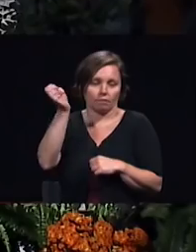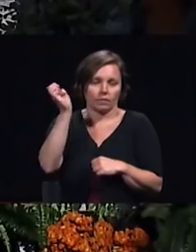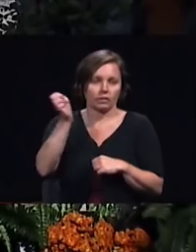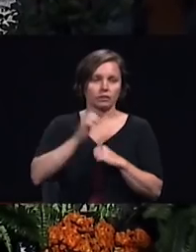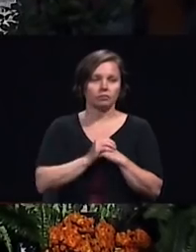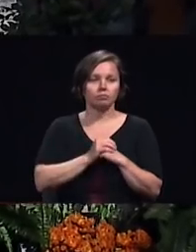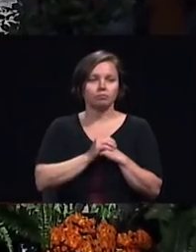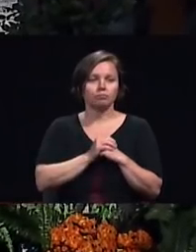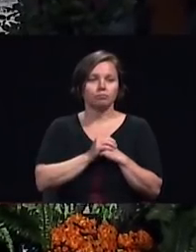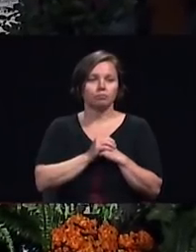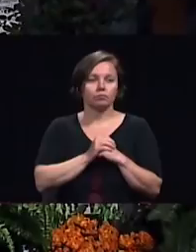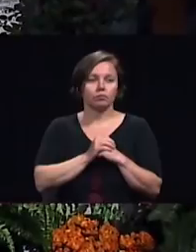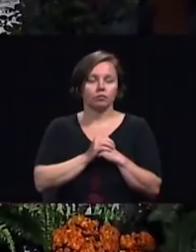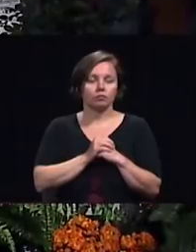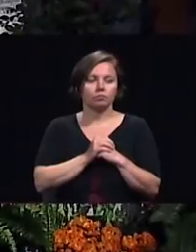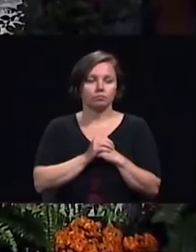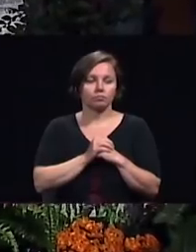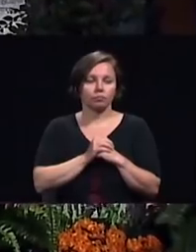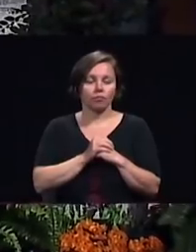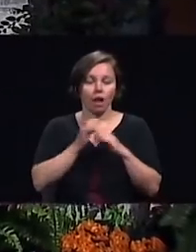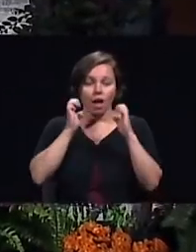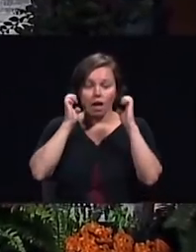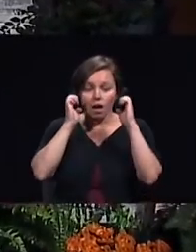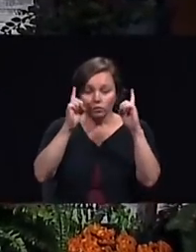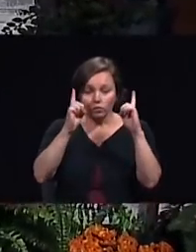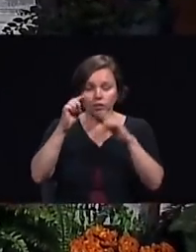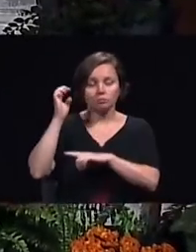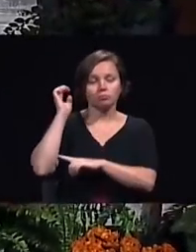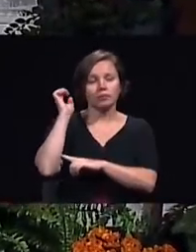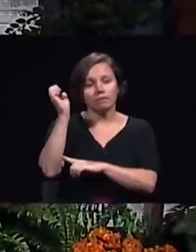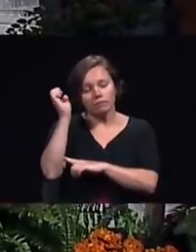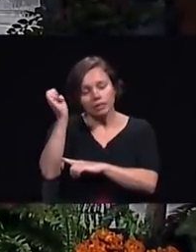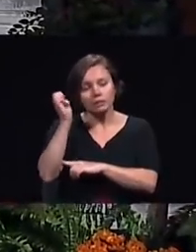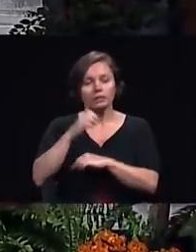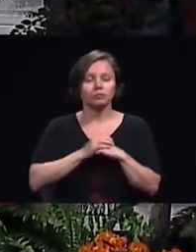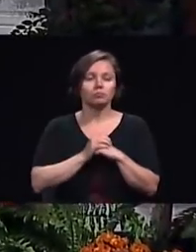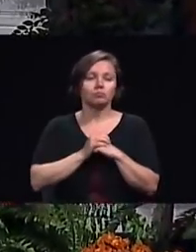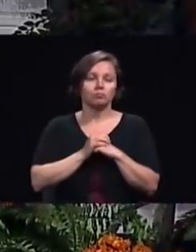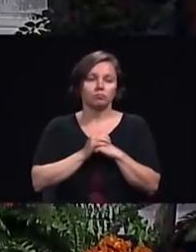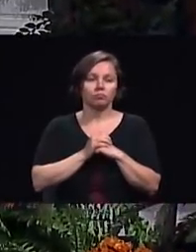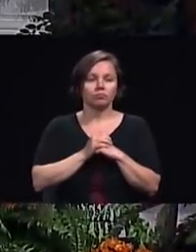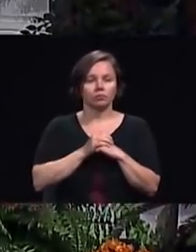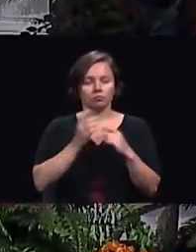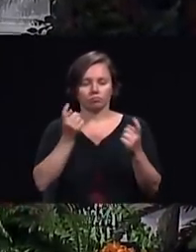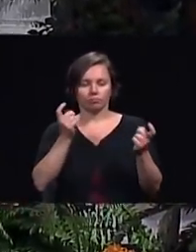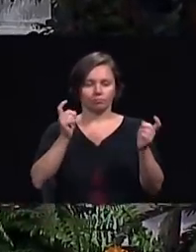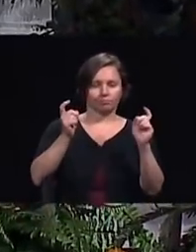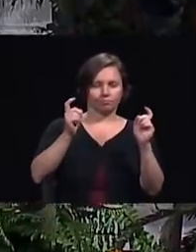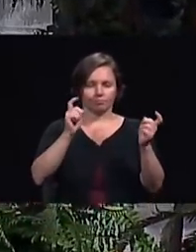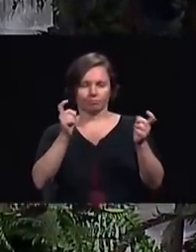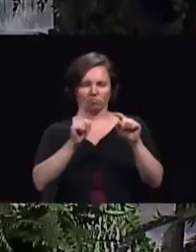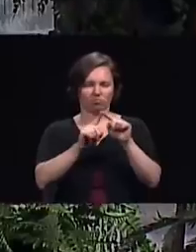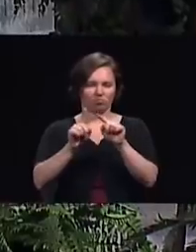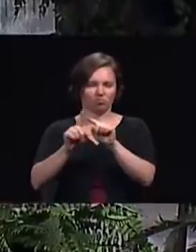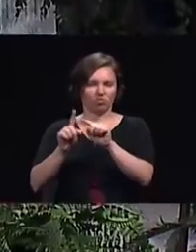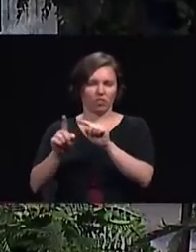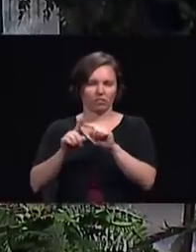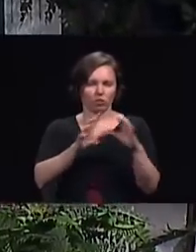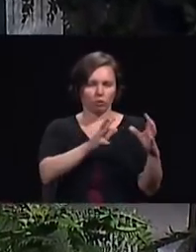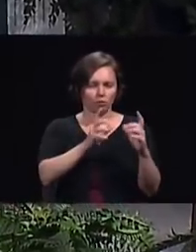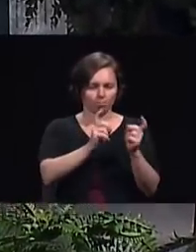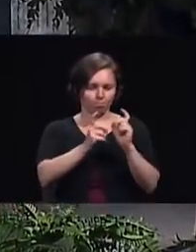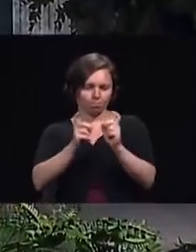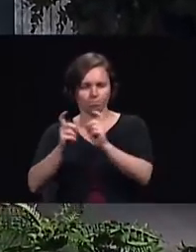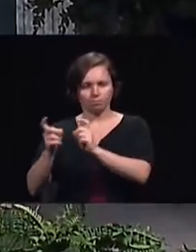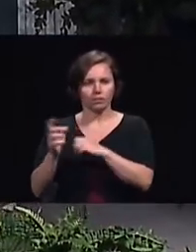educational institutions public evangelism adapted to every context outpost centers outside the